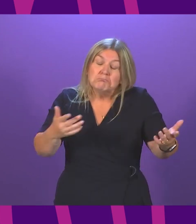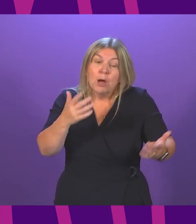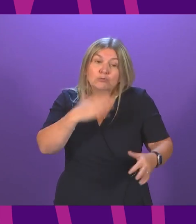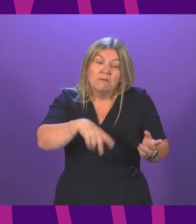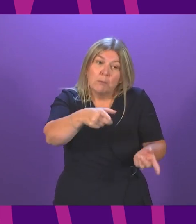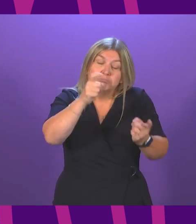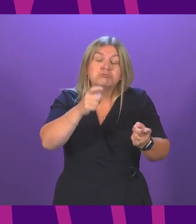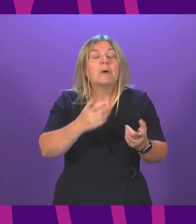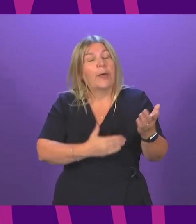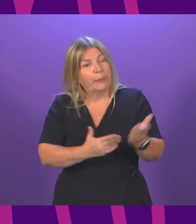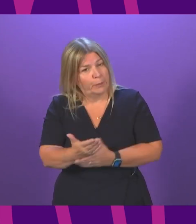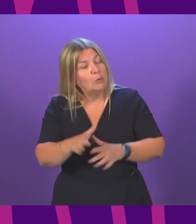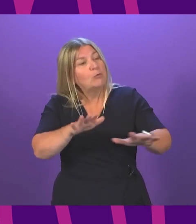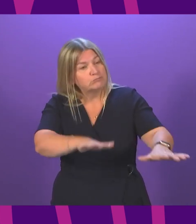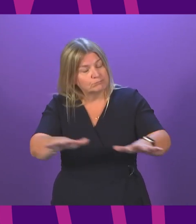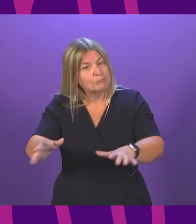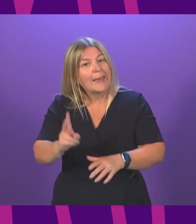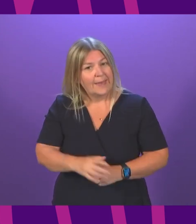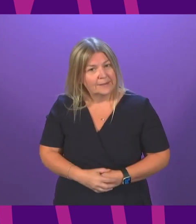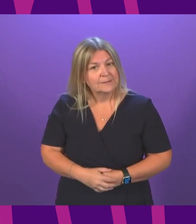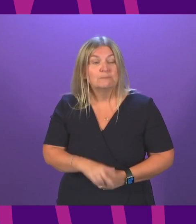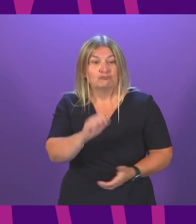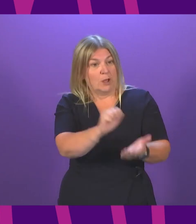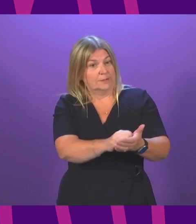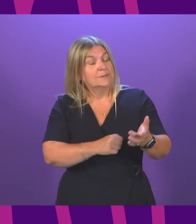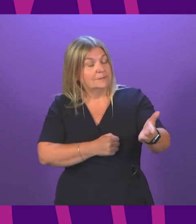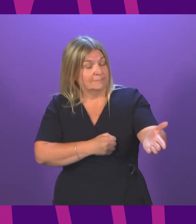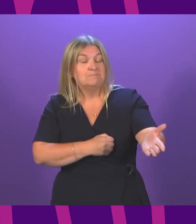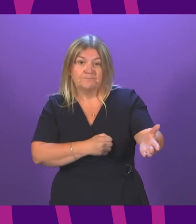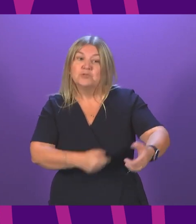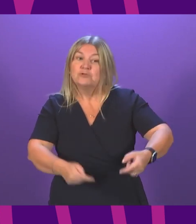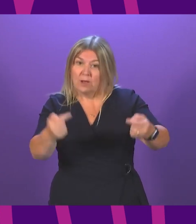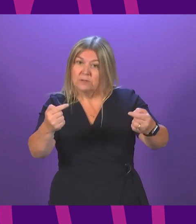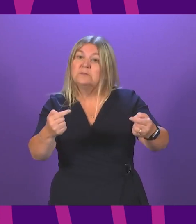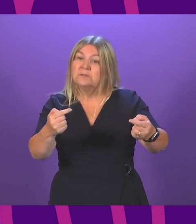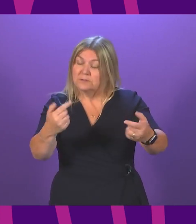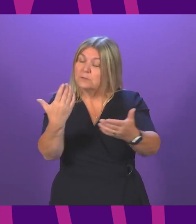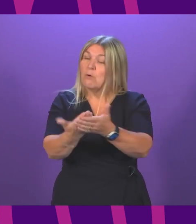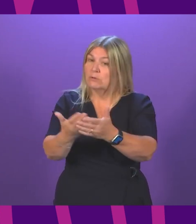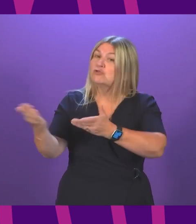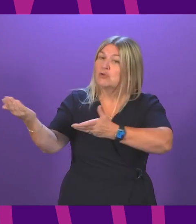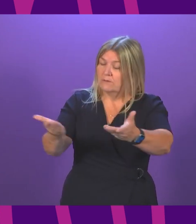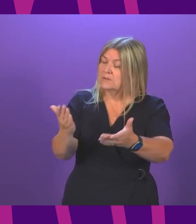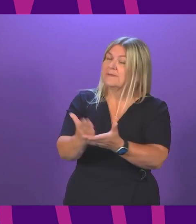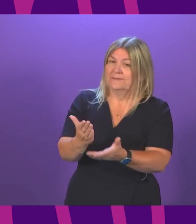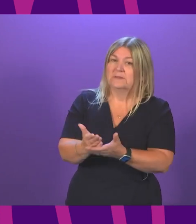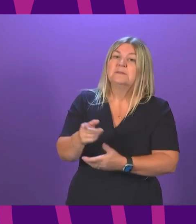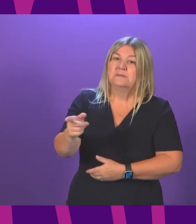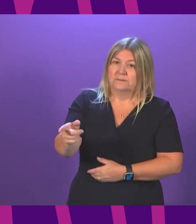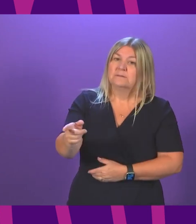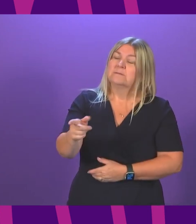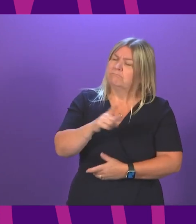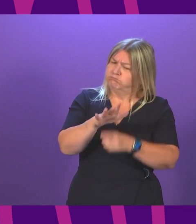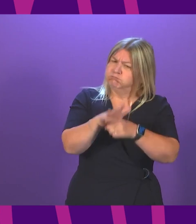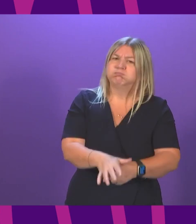quite catch it, I'll go through some of the detail again because she's right. There are challenges on our ambulance service because of the pressures in our National